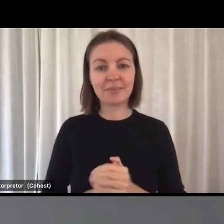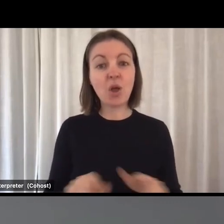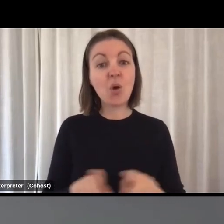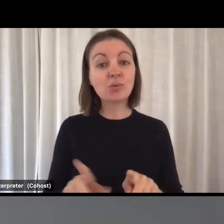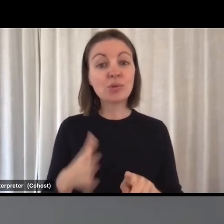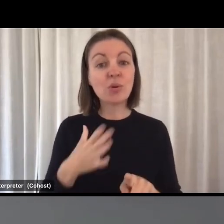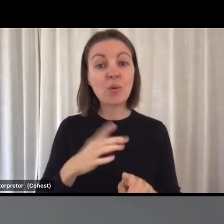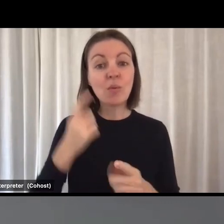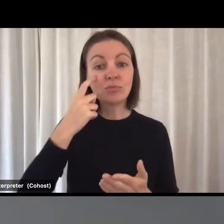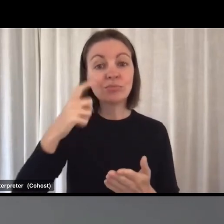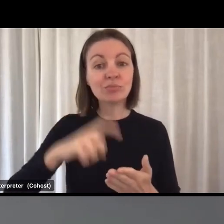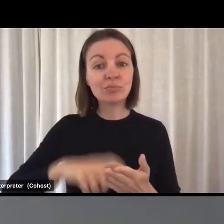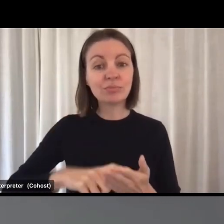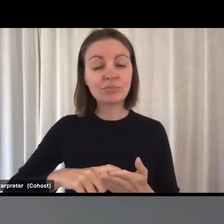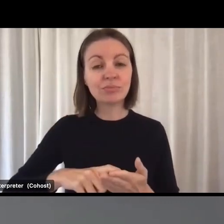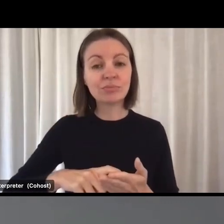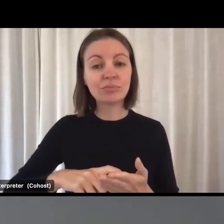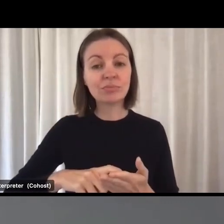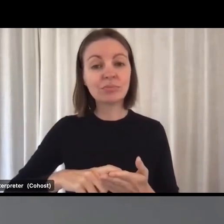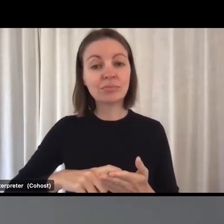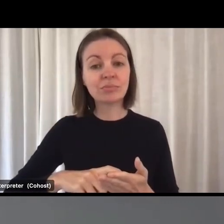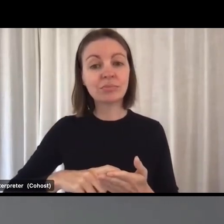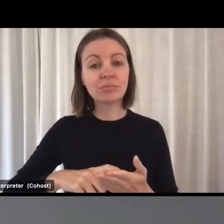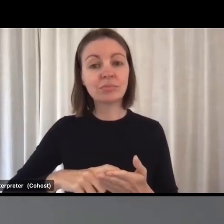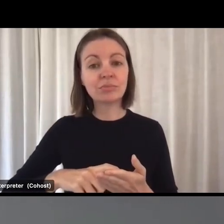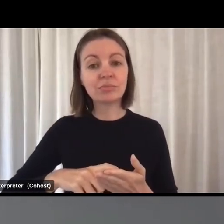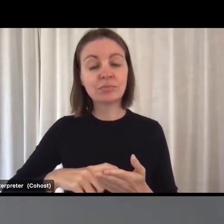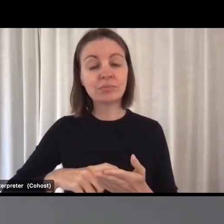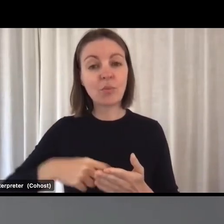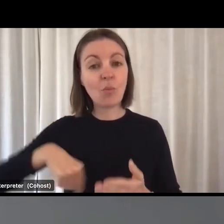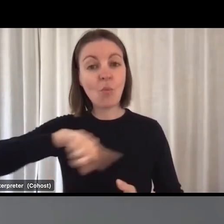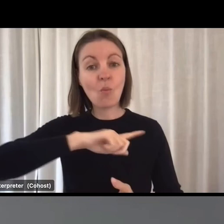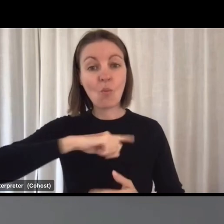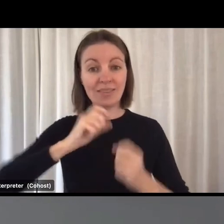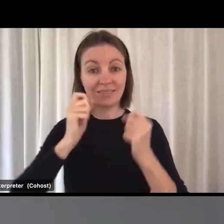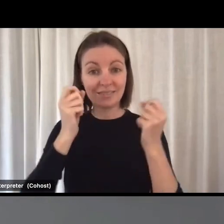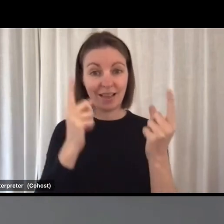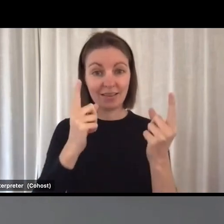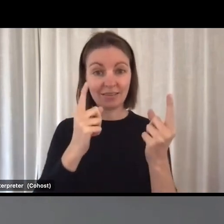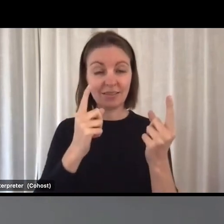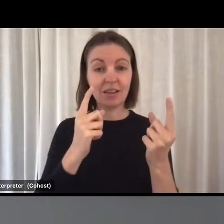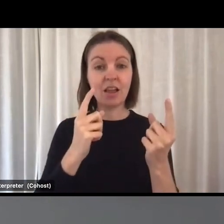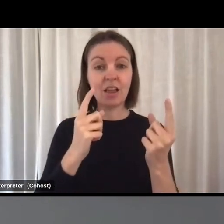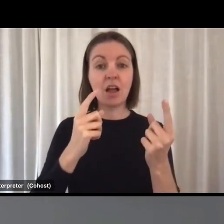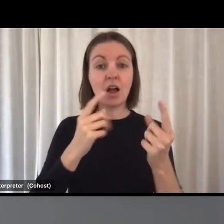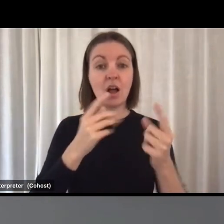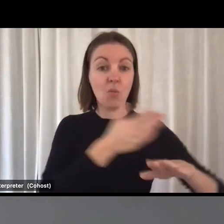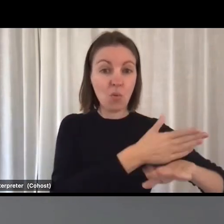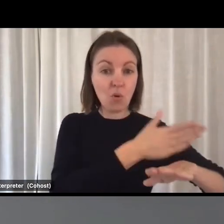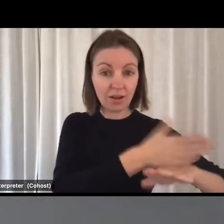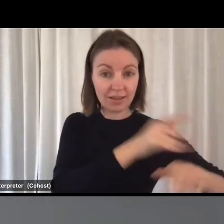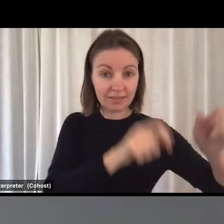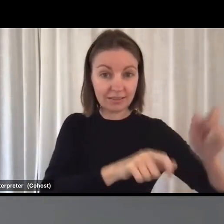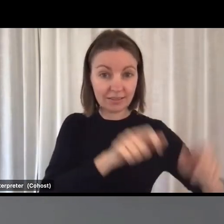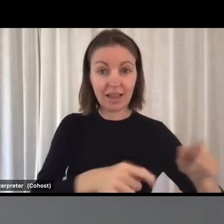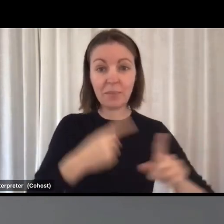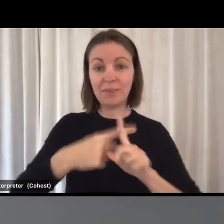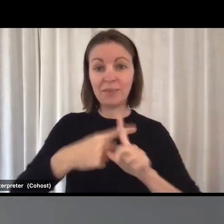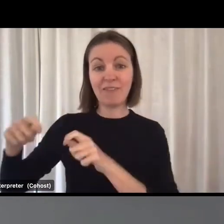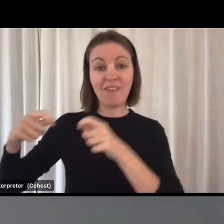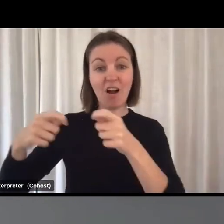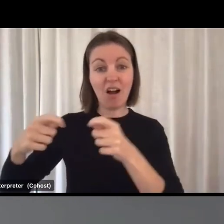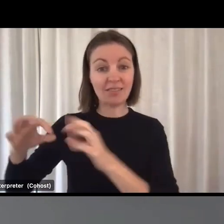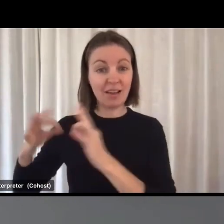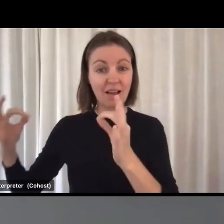as Jane did, that we know that providers and workers are doing it really tough at the moment, that